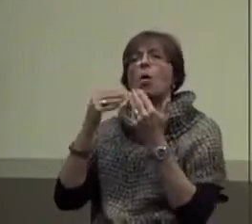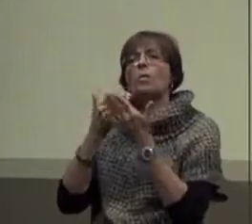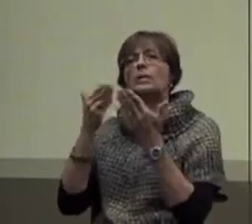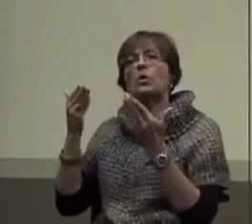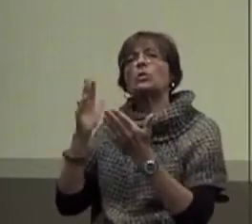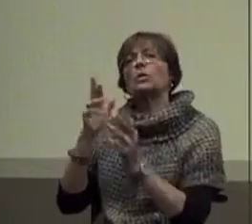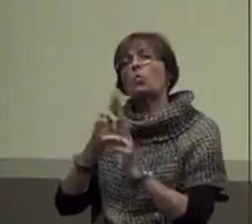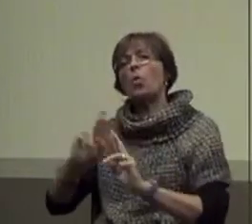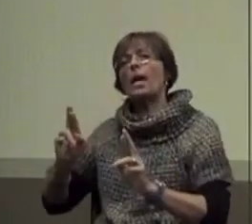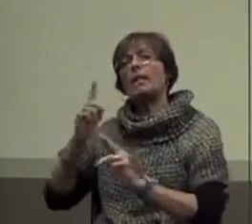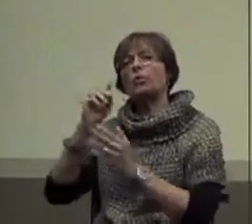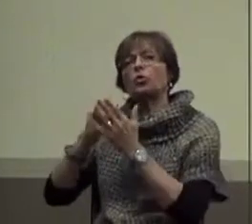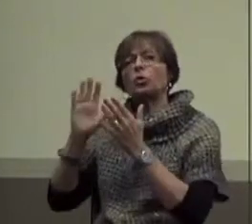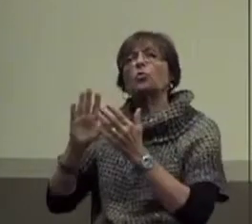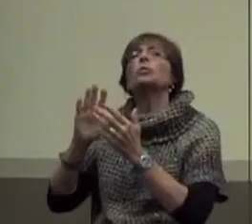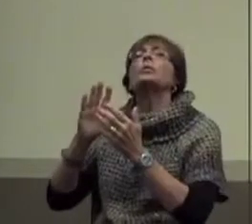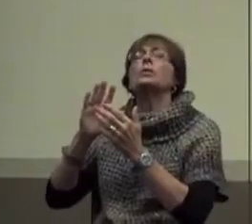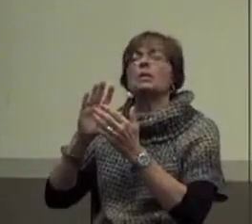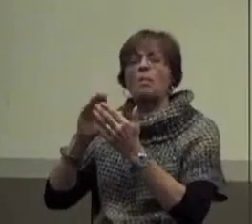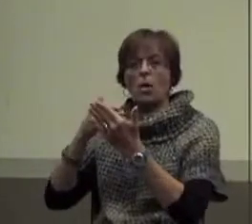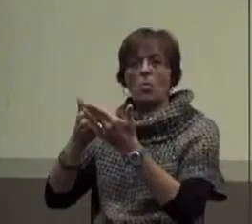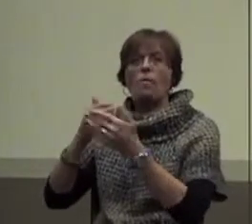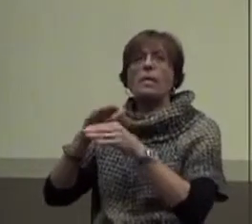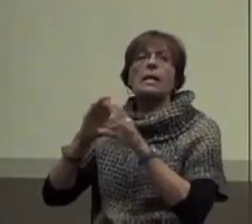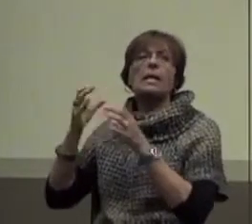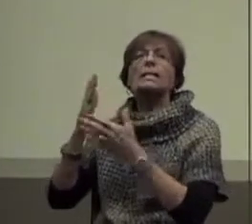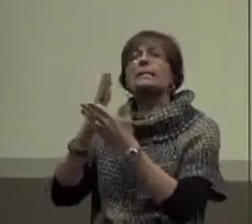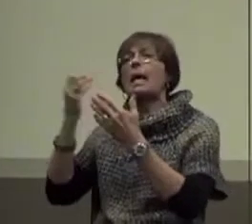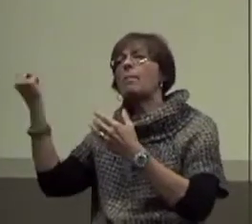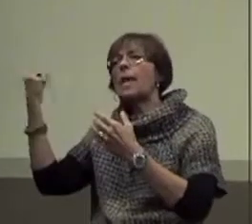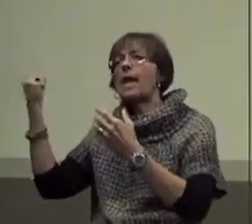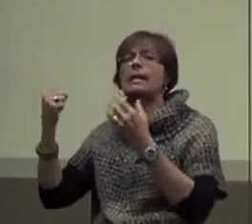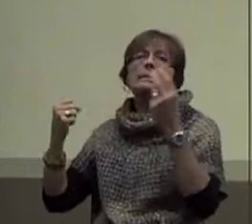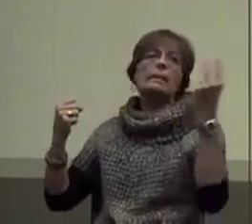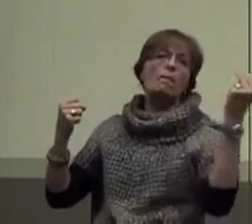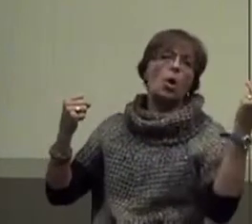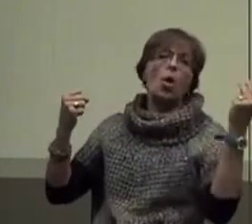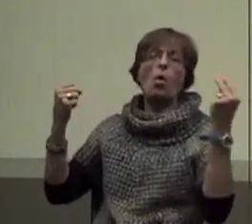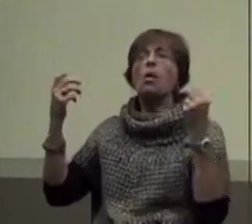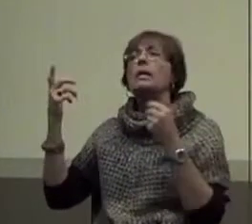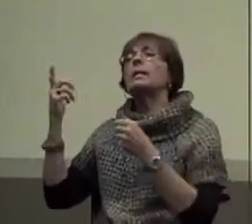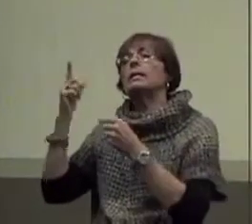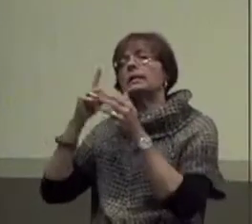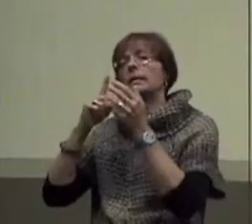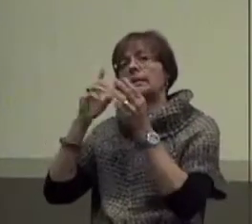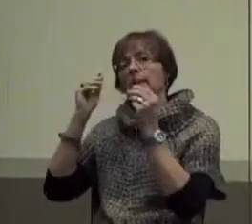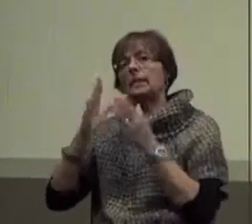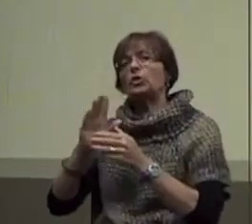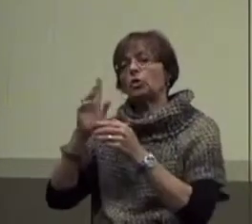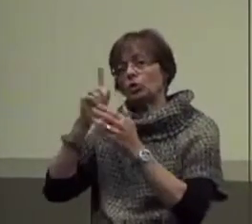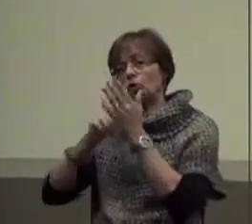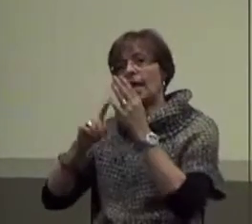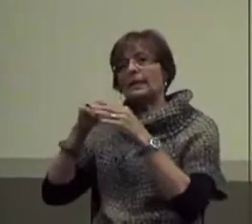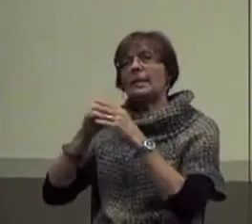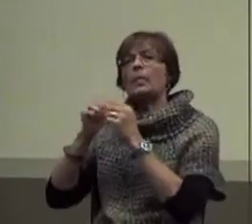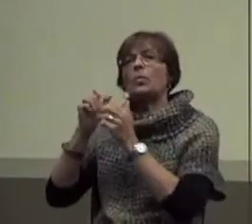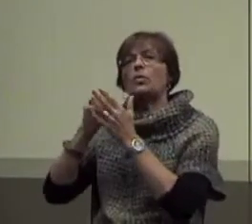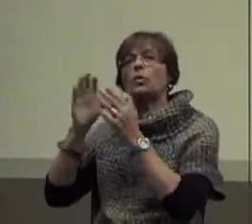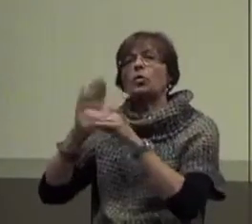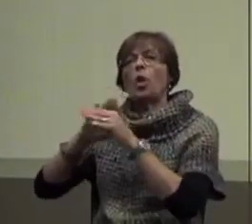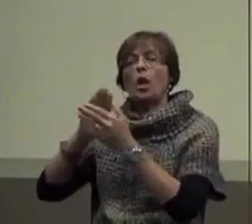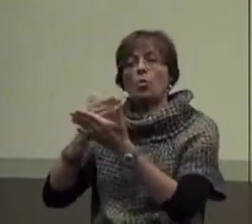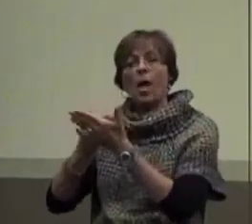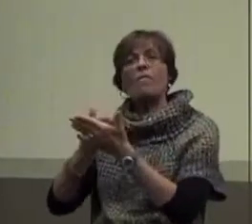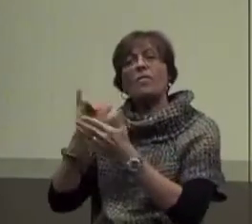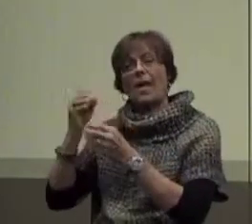for student upon arrival to class. Yes. Got some yeses. Got some noes. Teacher checks in with the student on arrival because that gives her the attention.